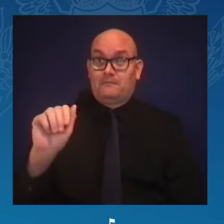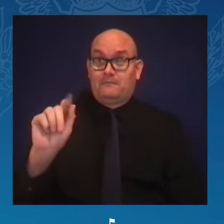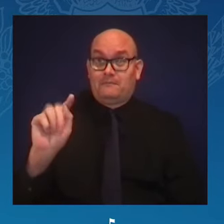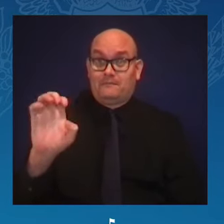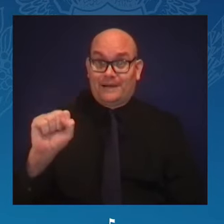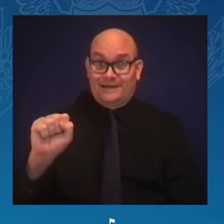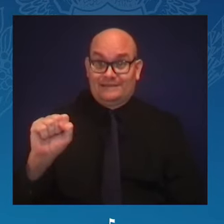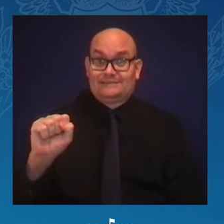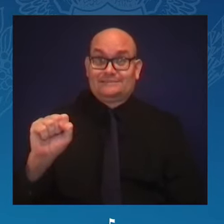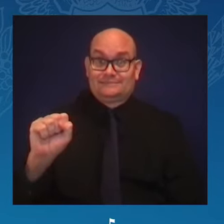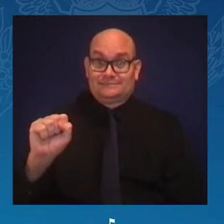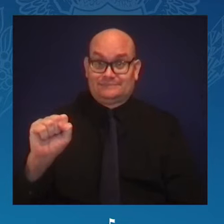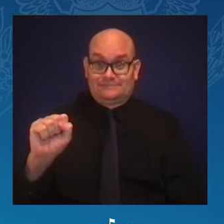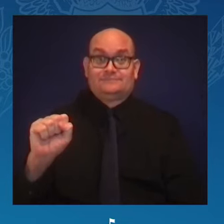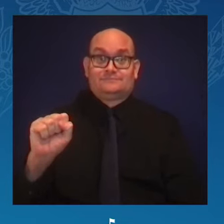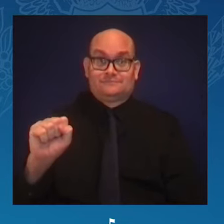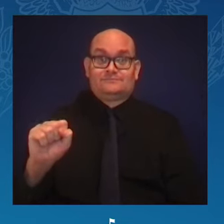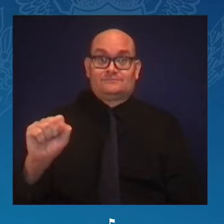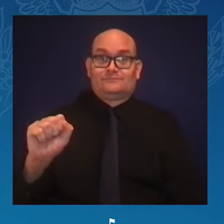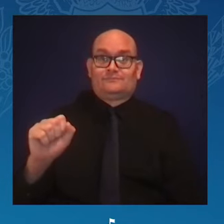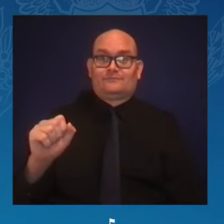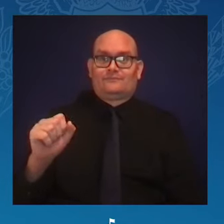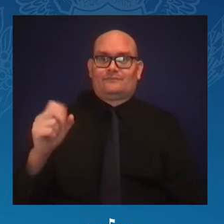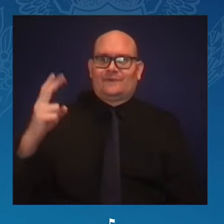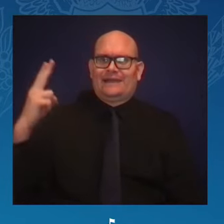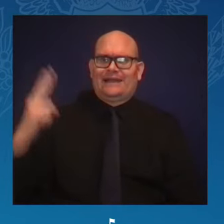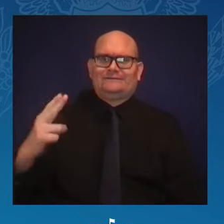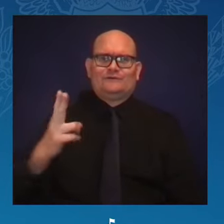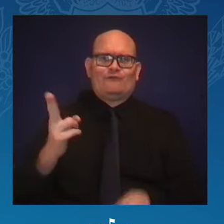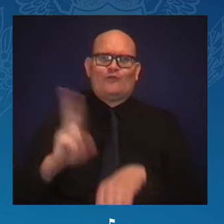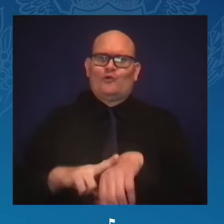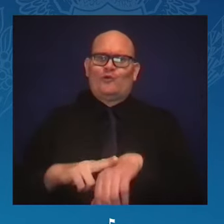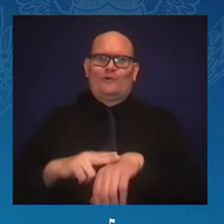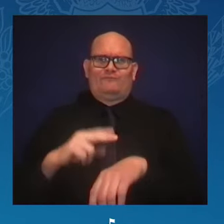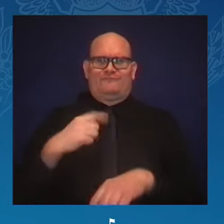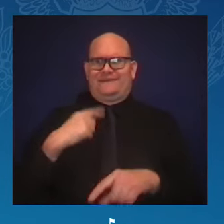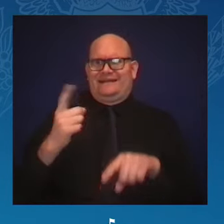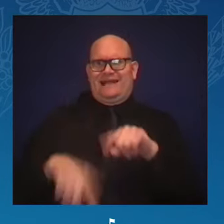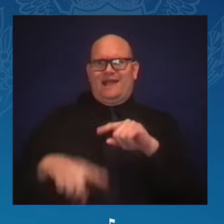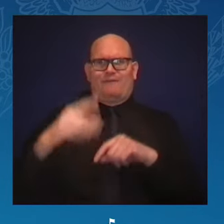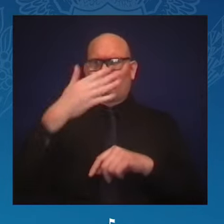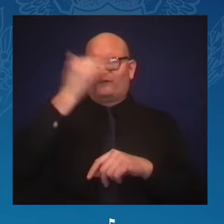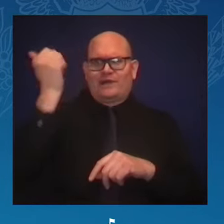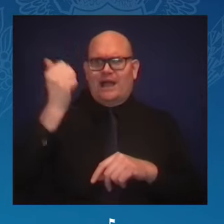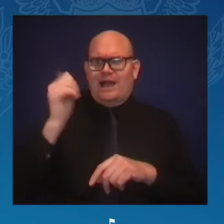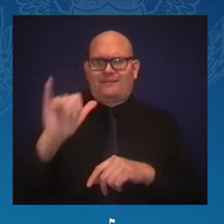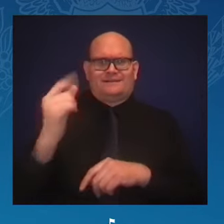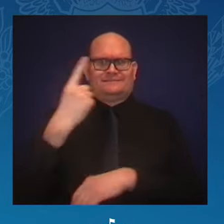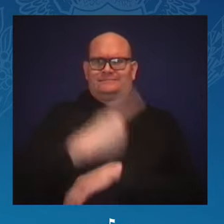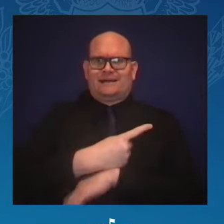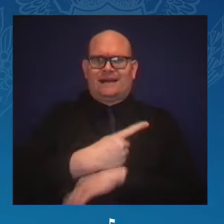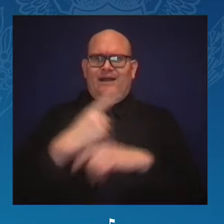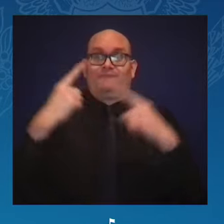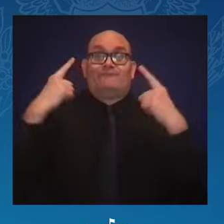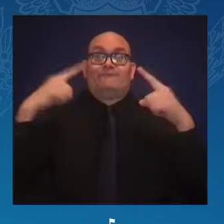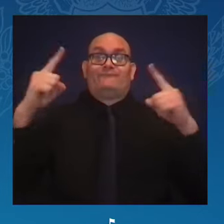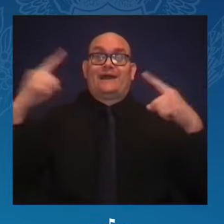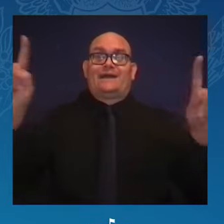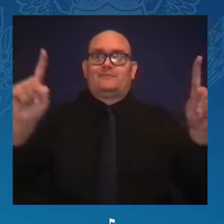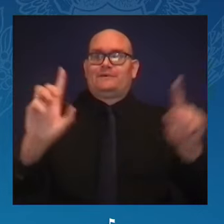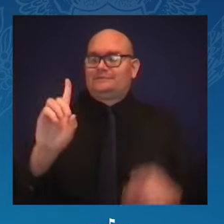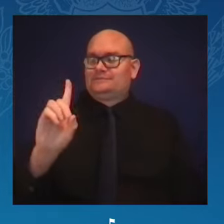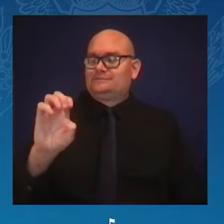And history, of course, will not let us forget that day, the famous Delta Days was inaugurated in